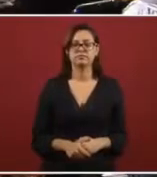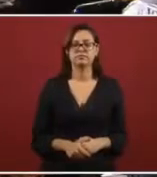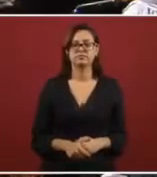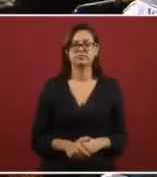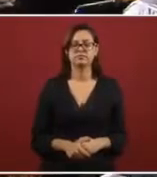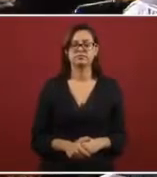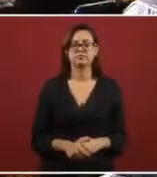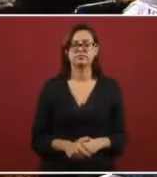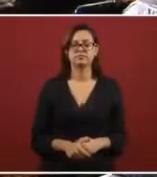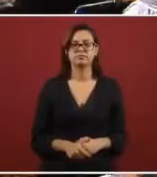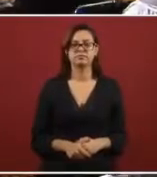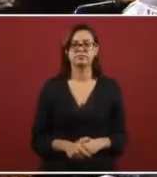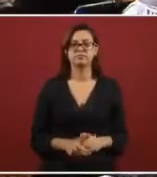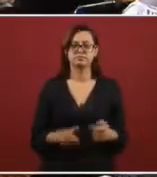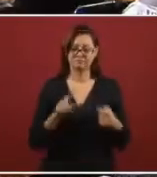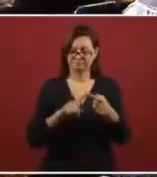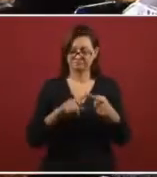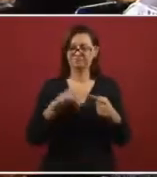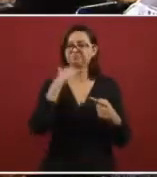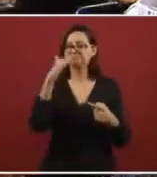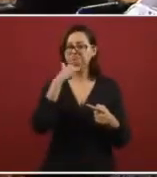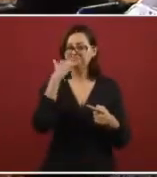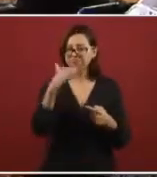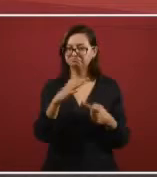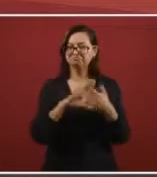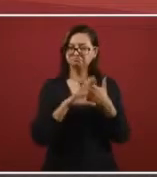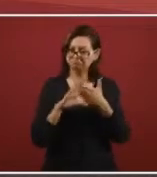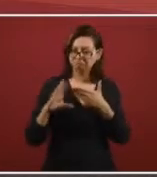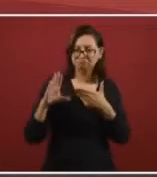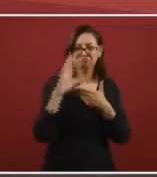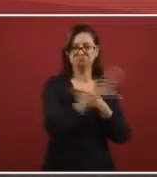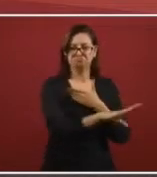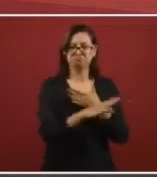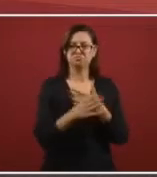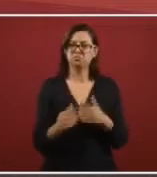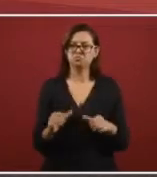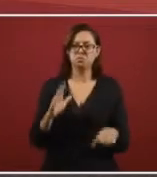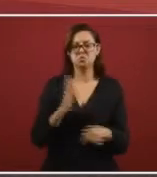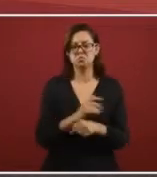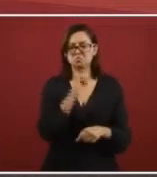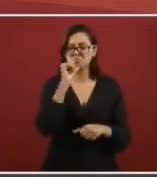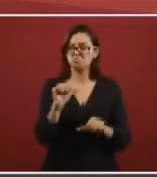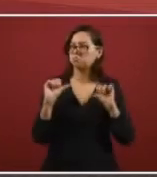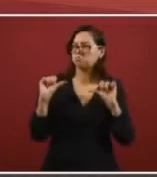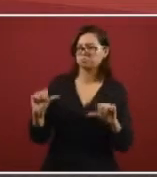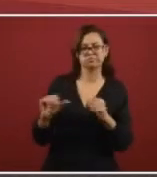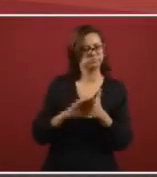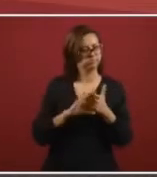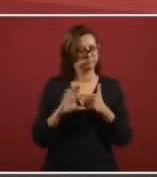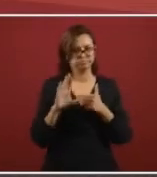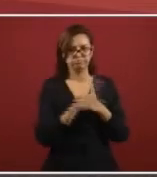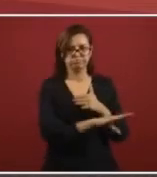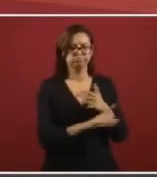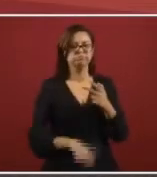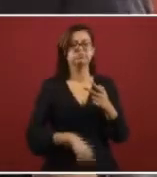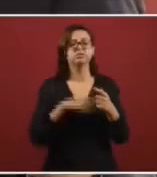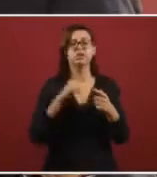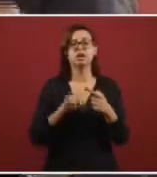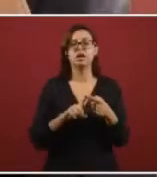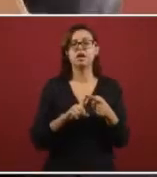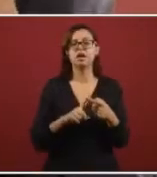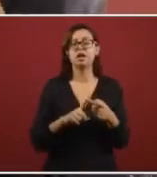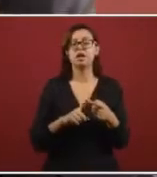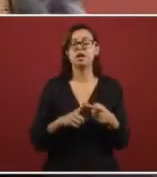of course maintenance of zero corruption zero impunity zero luxuries in the